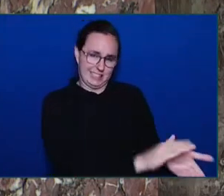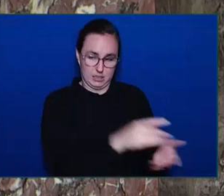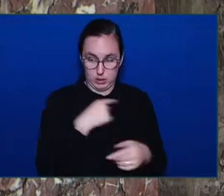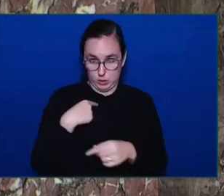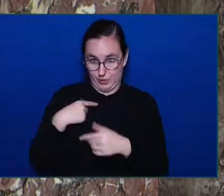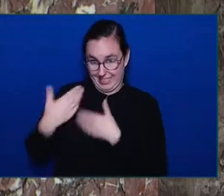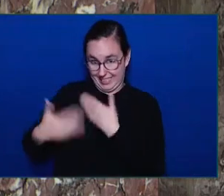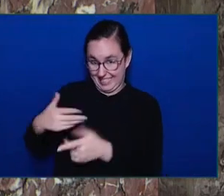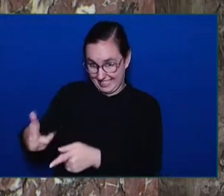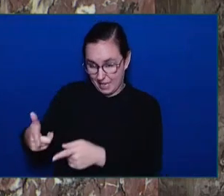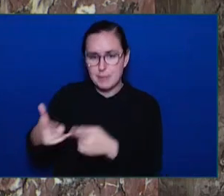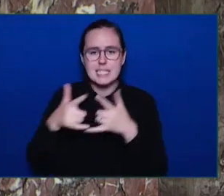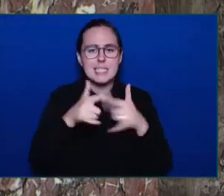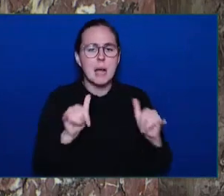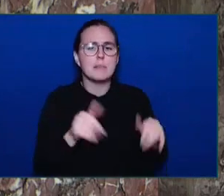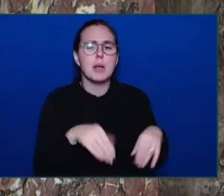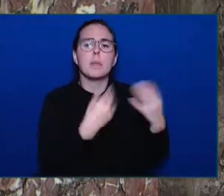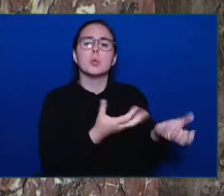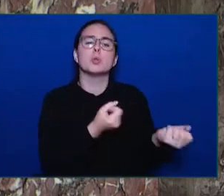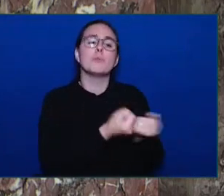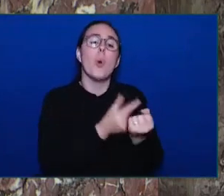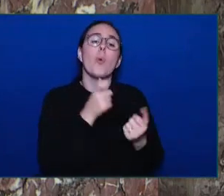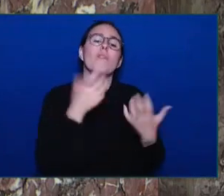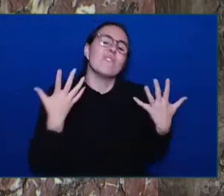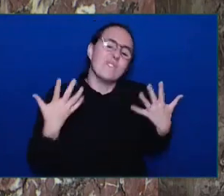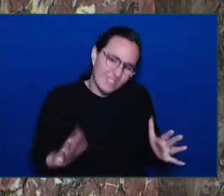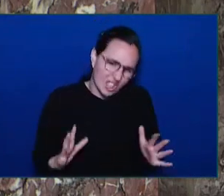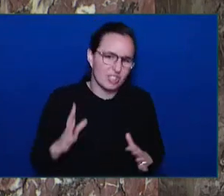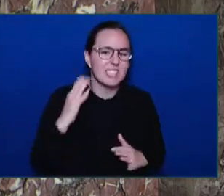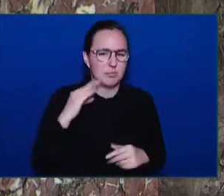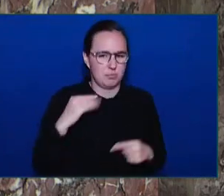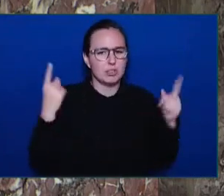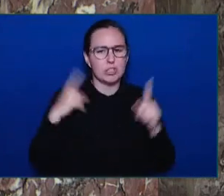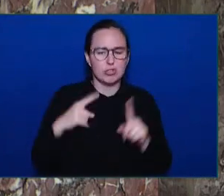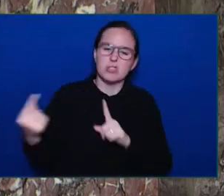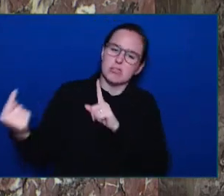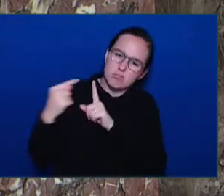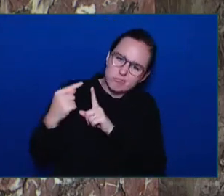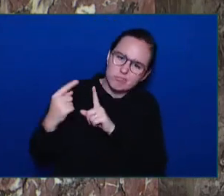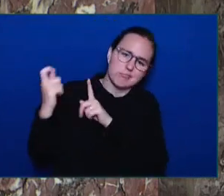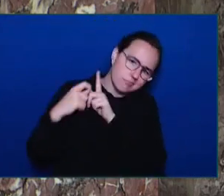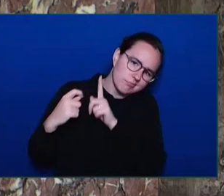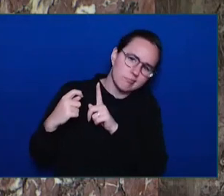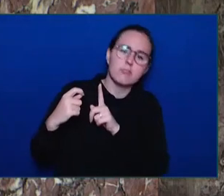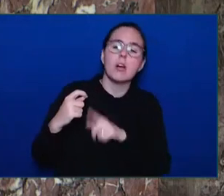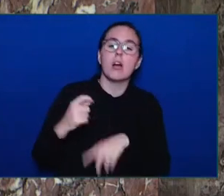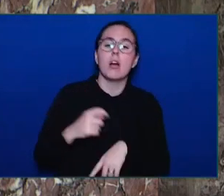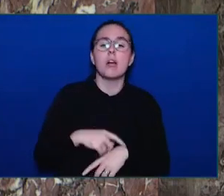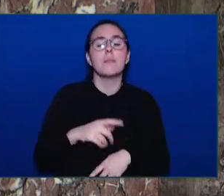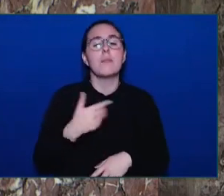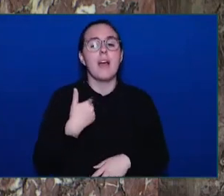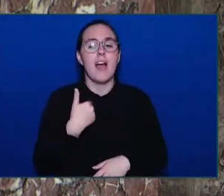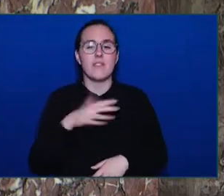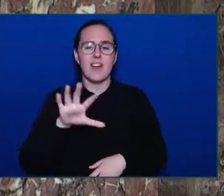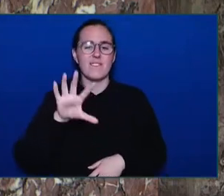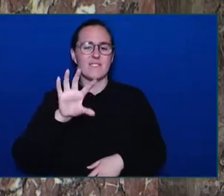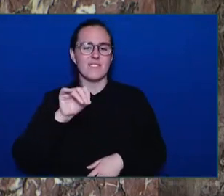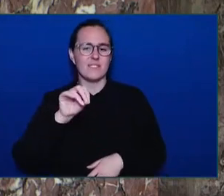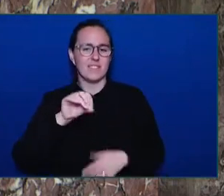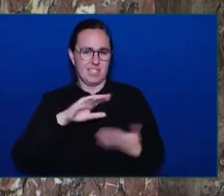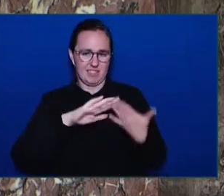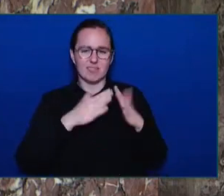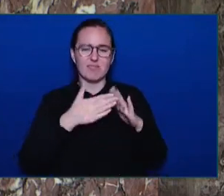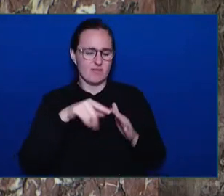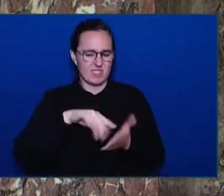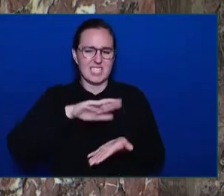providing funding to about 50 community sexual assault centres, and increasing it by $10 million a year.